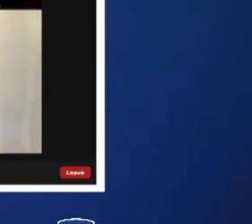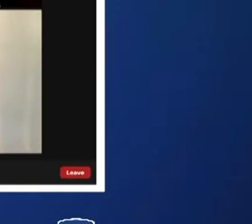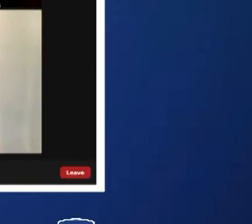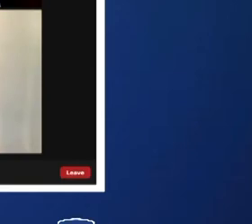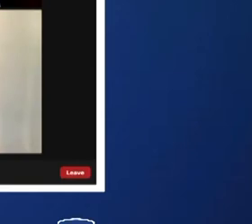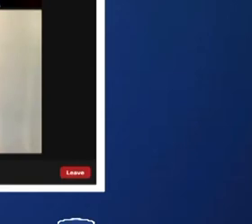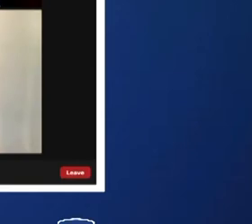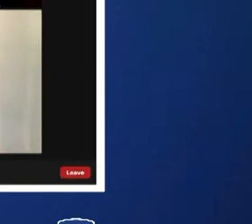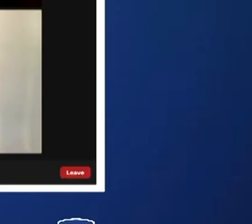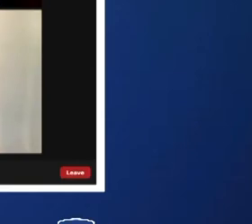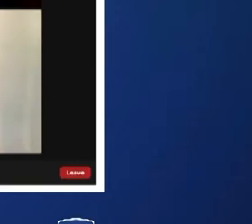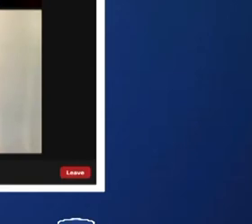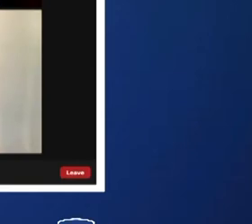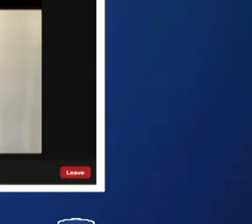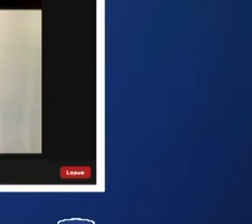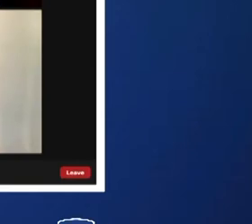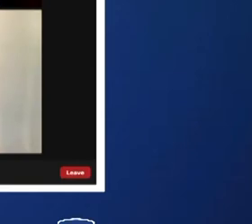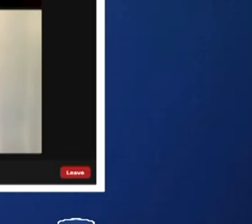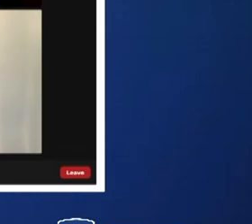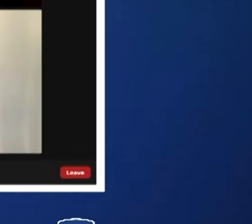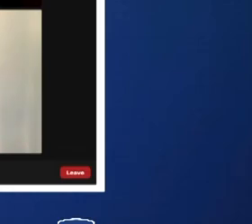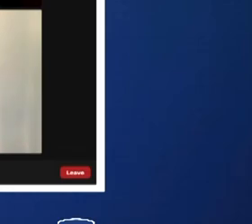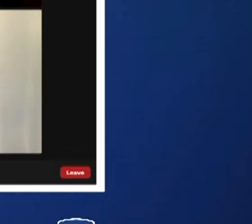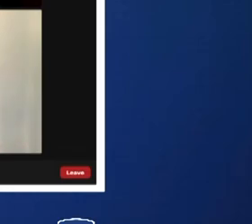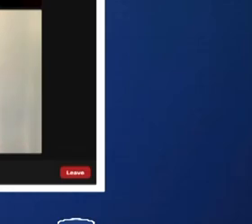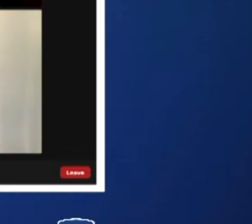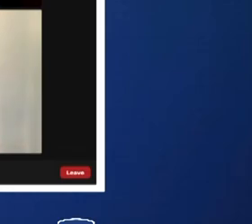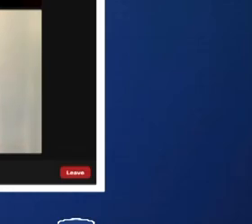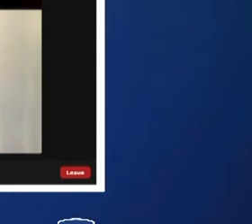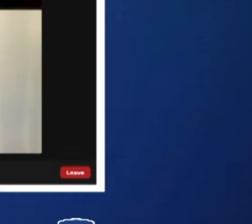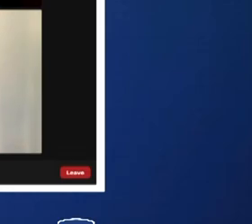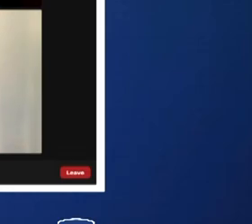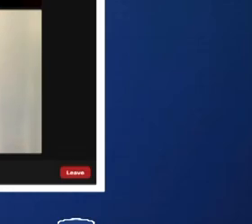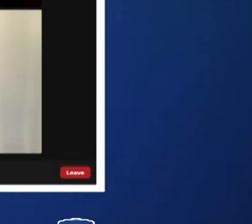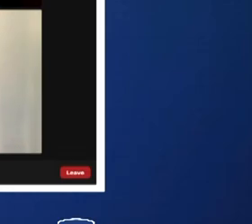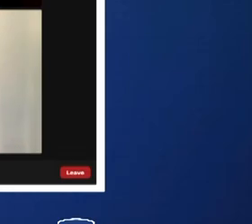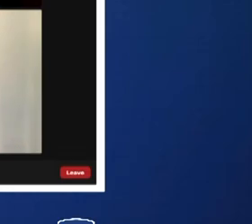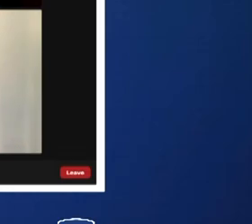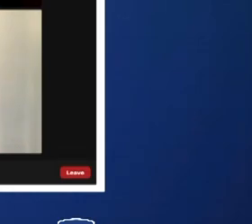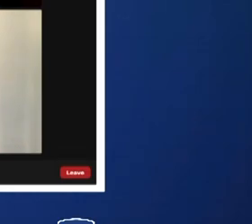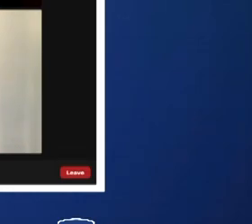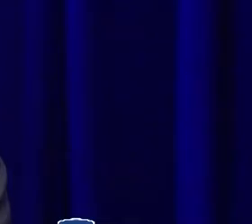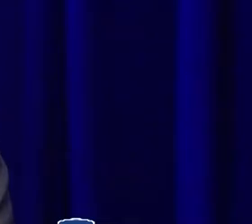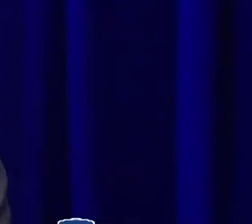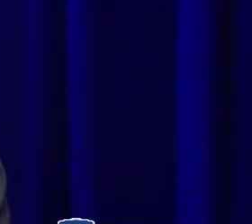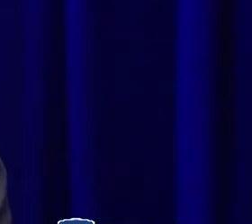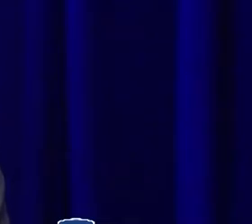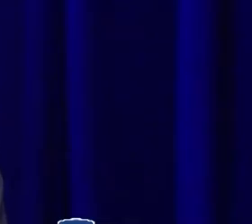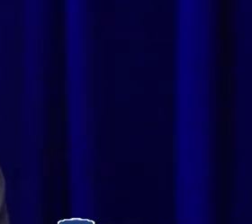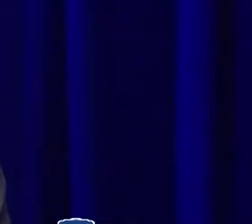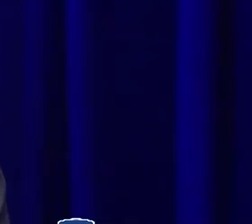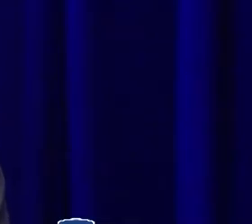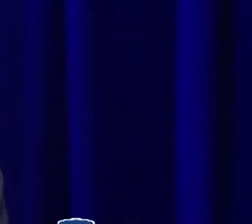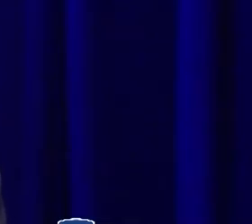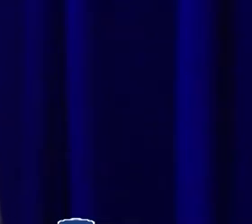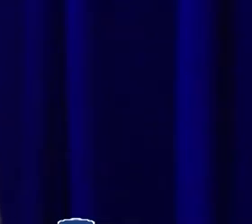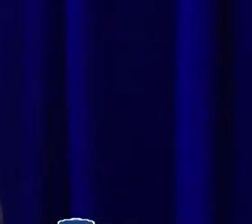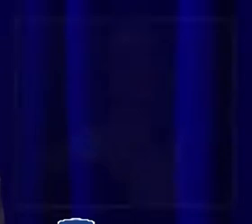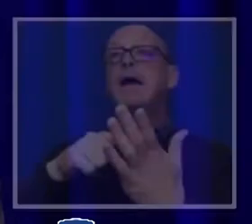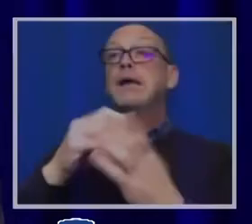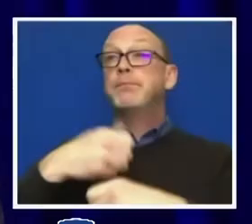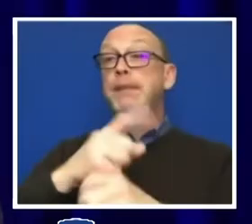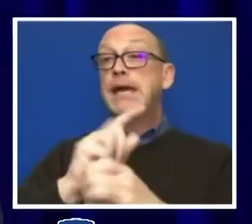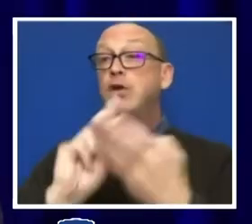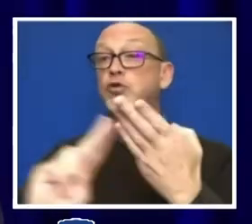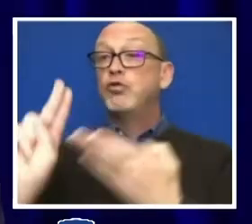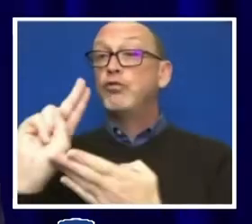Thank you all for joining me today. Penn State has recognized the importance of making our university more